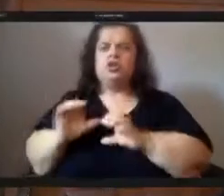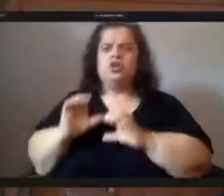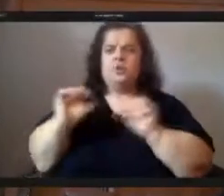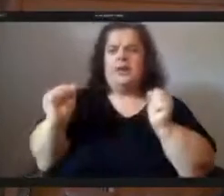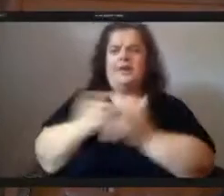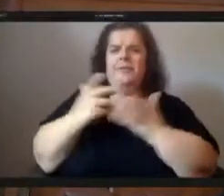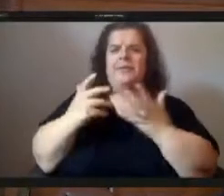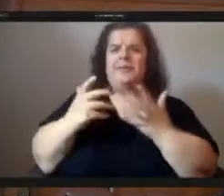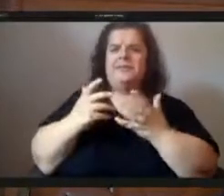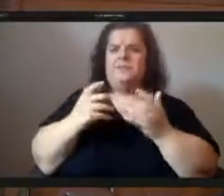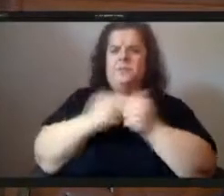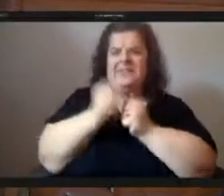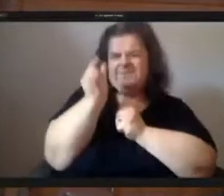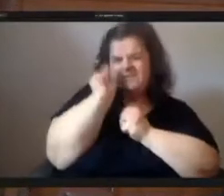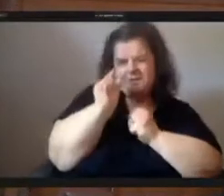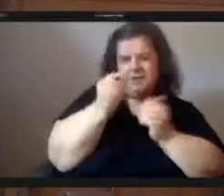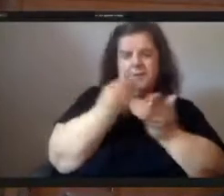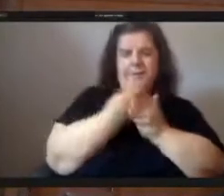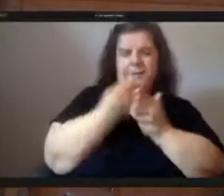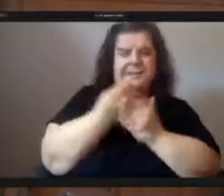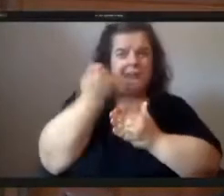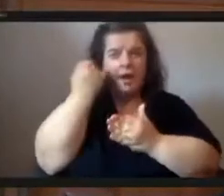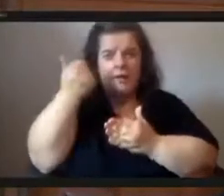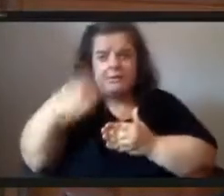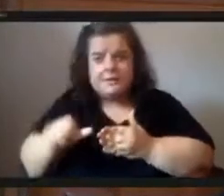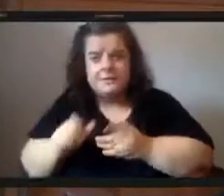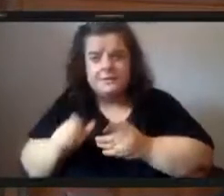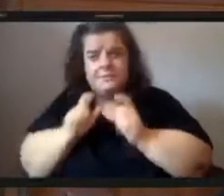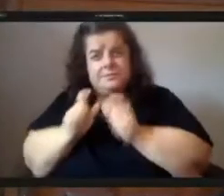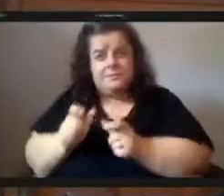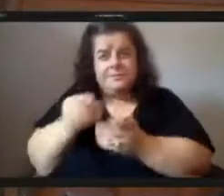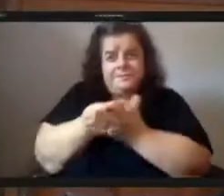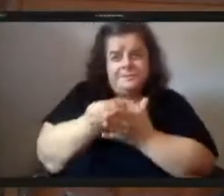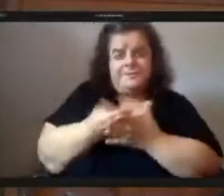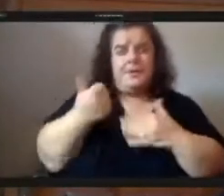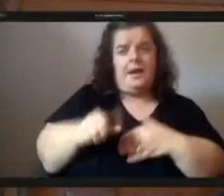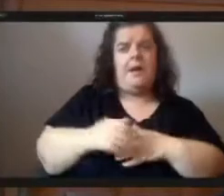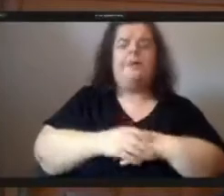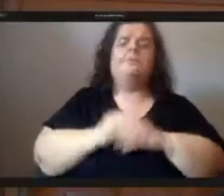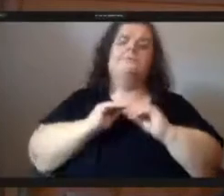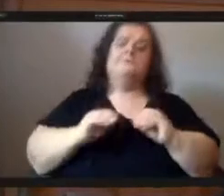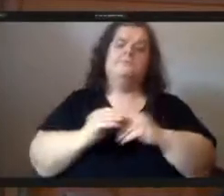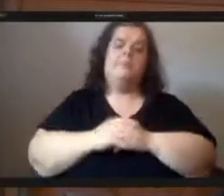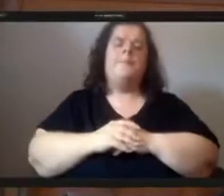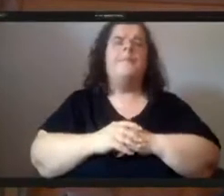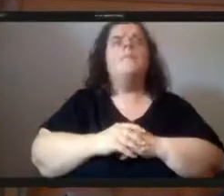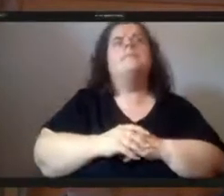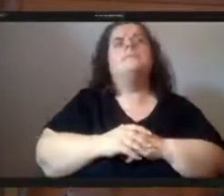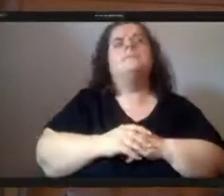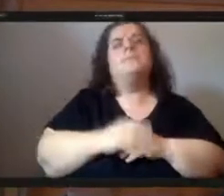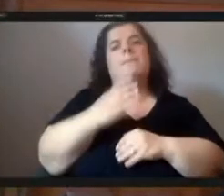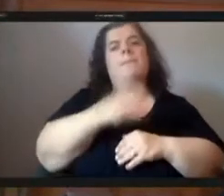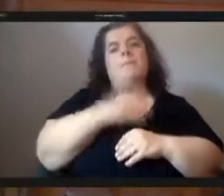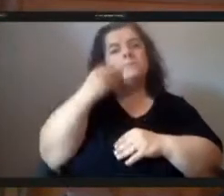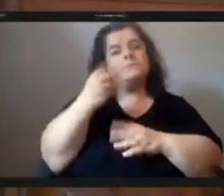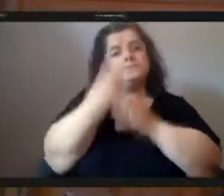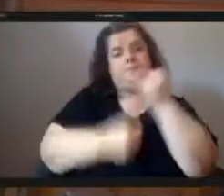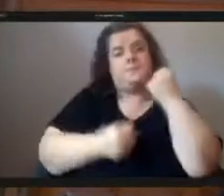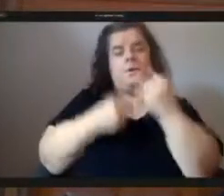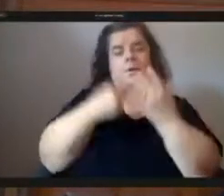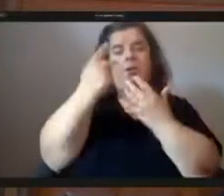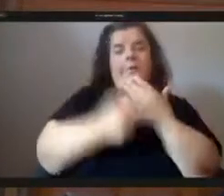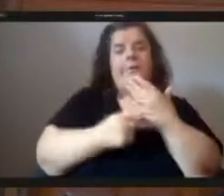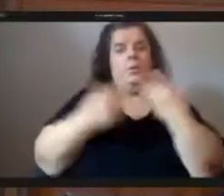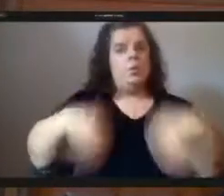on a shoestring budget if they have any budget at all from my experience with with both of these programs i know that there are amazing